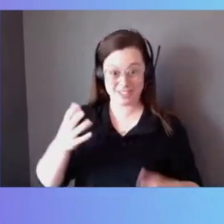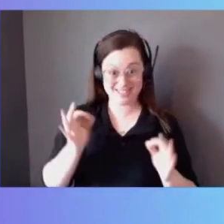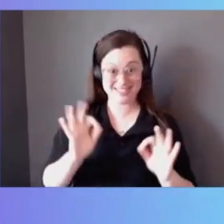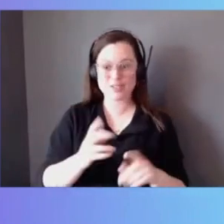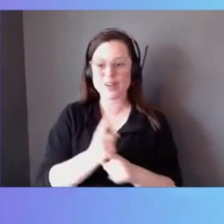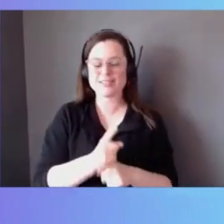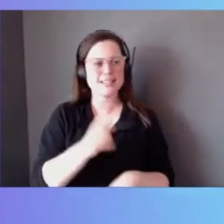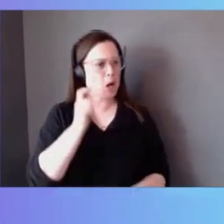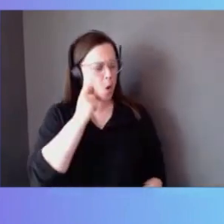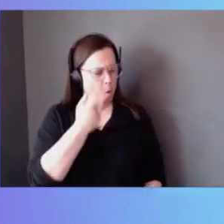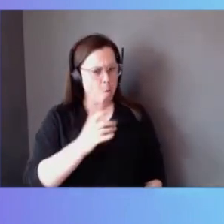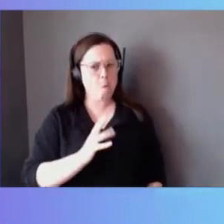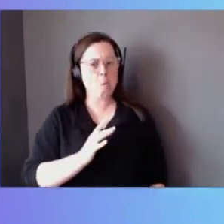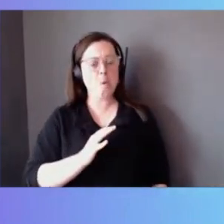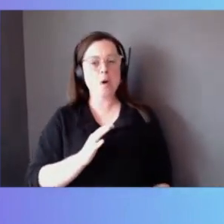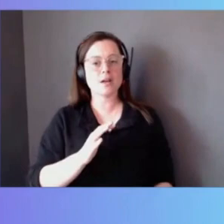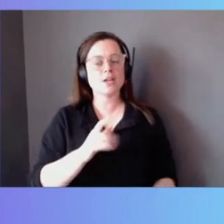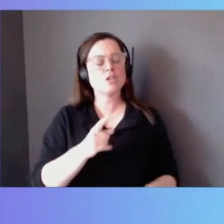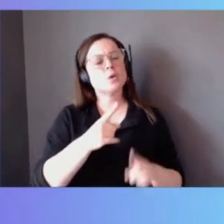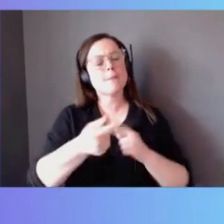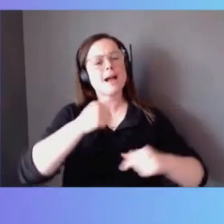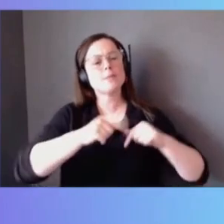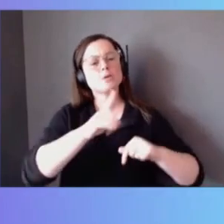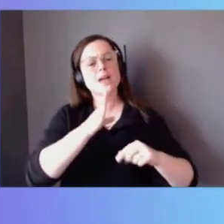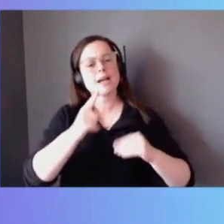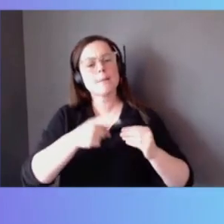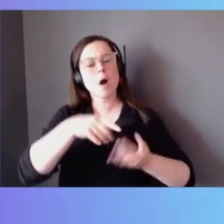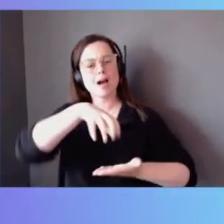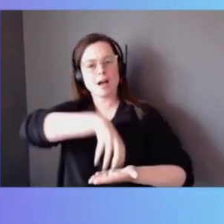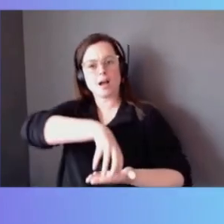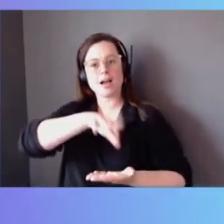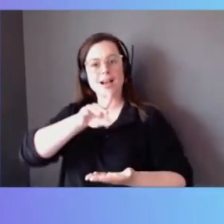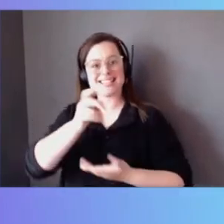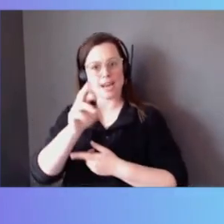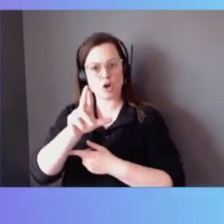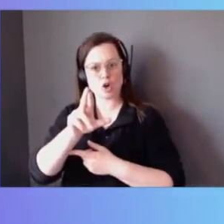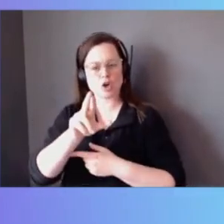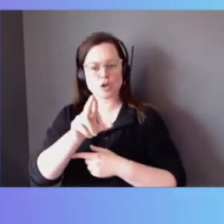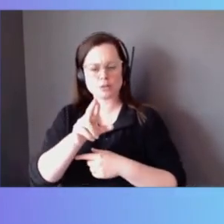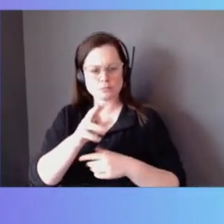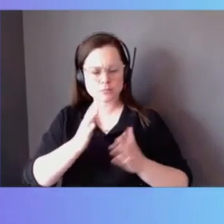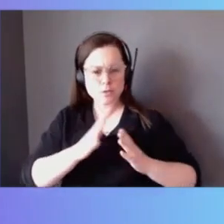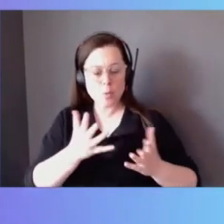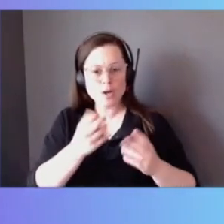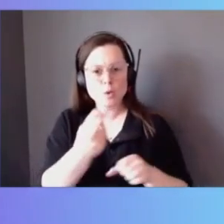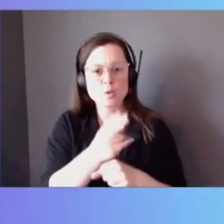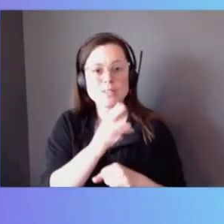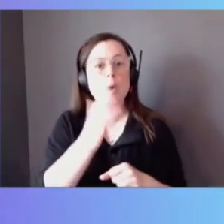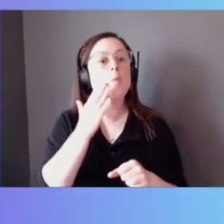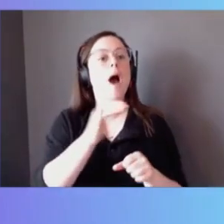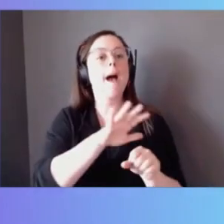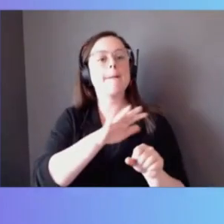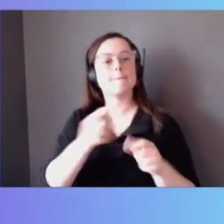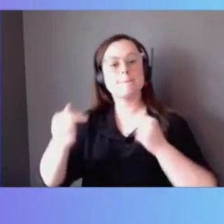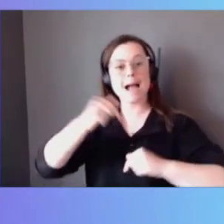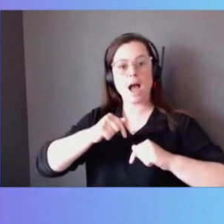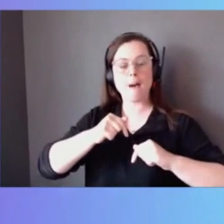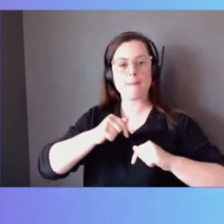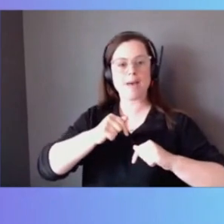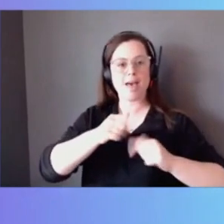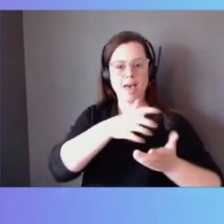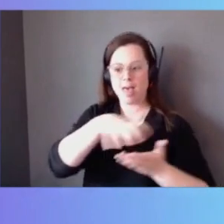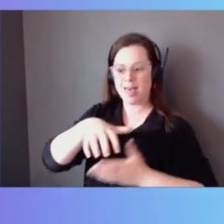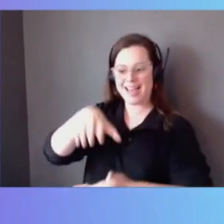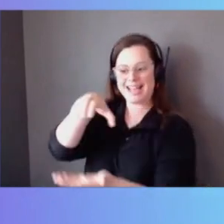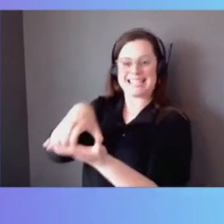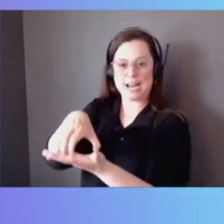just to back up on what you said about containers, why would a customer do that? Like, why would they back up and go to containers? What's the advantage of doing that and combining